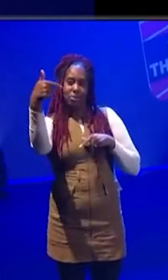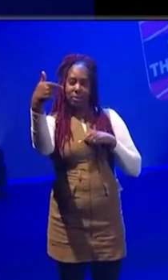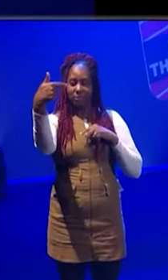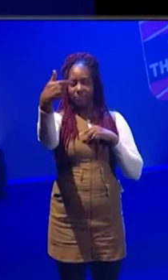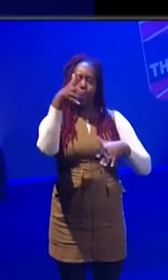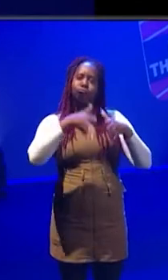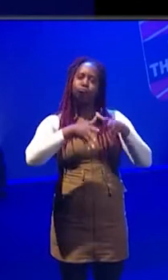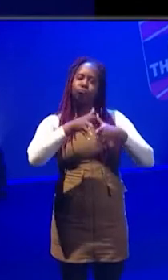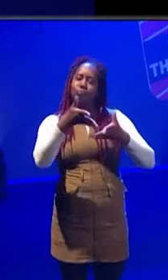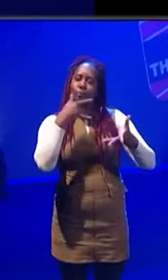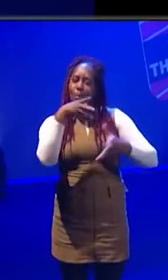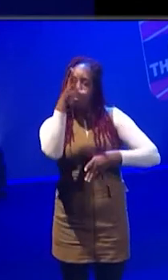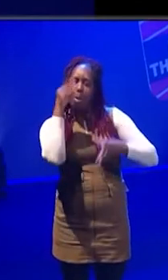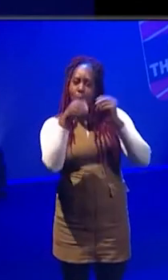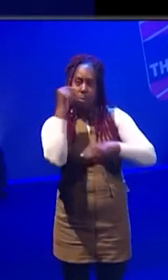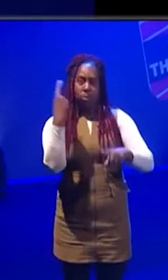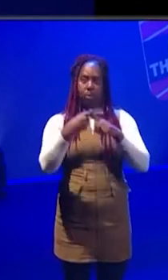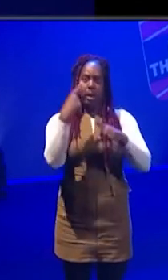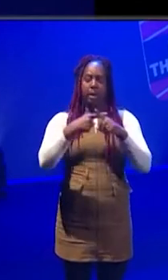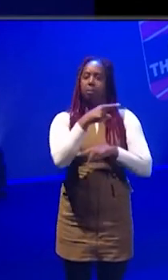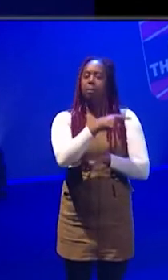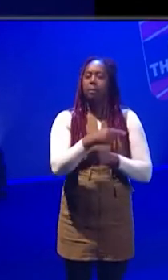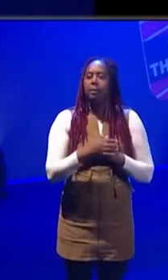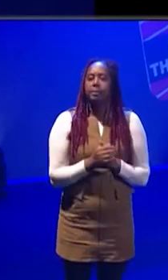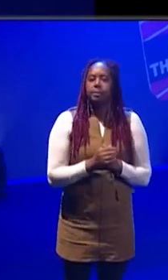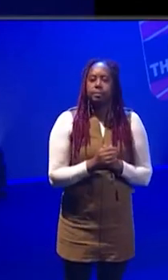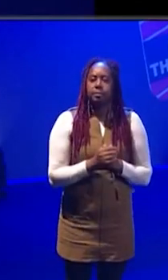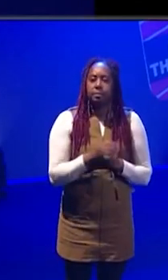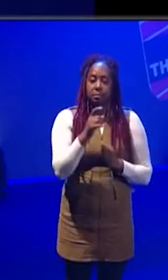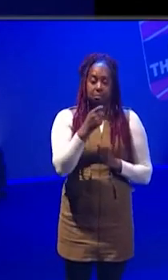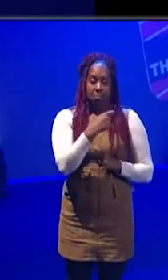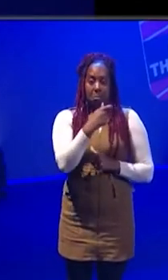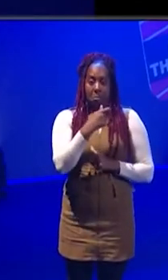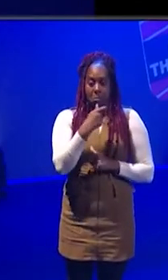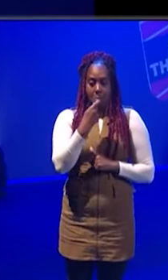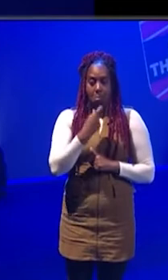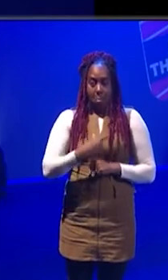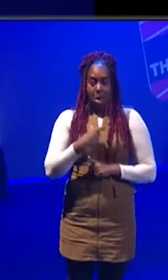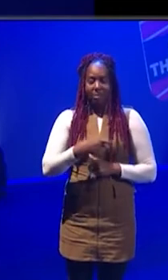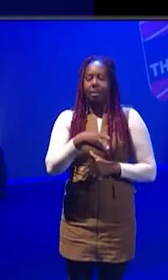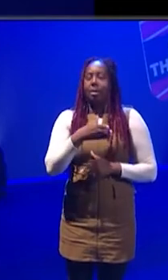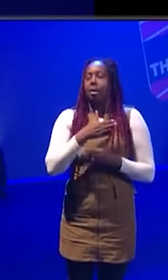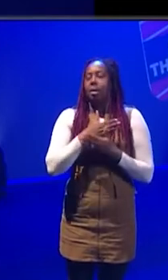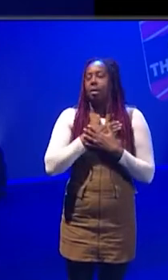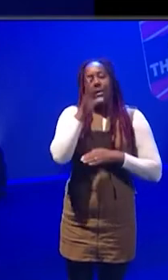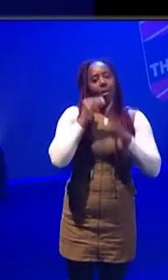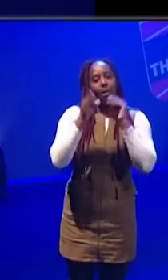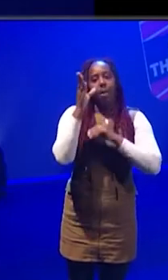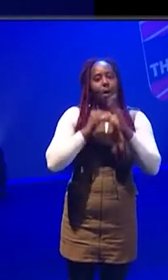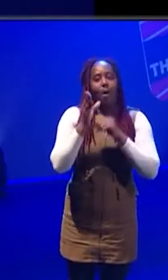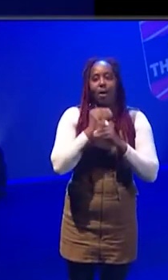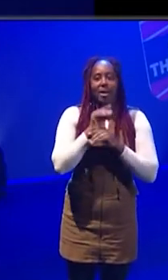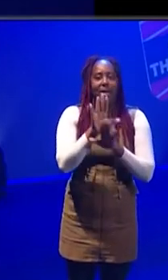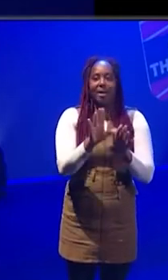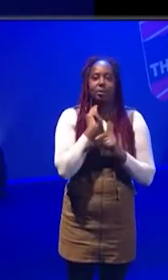I had to learn very quickly. But as a person, I love learning and I think I get a bit stale when there's not an